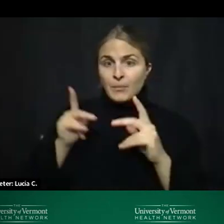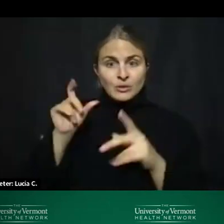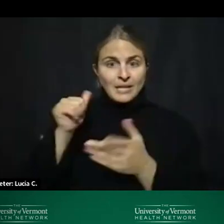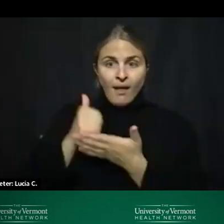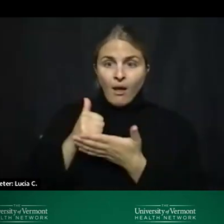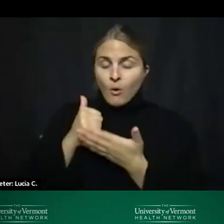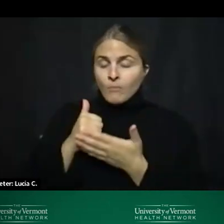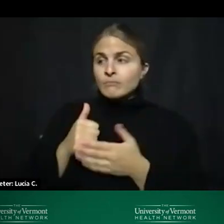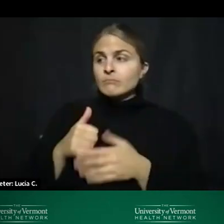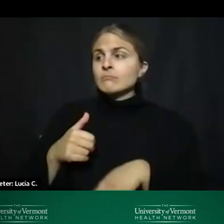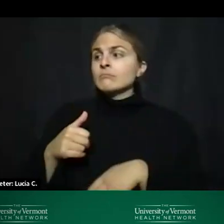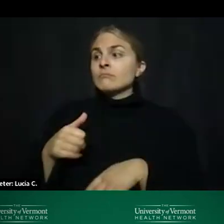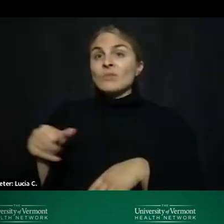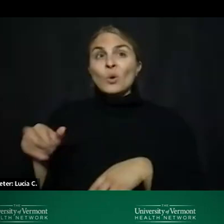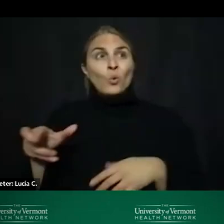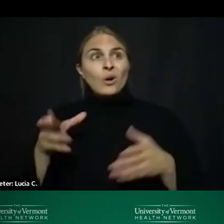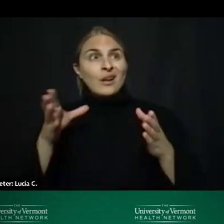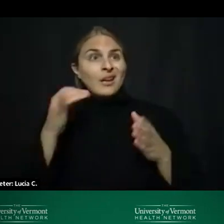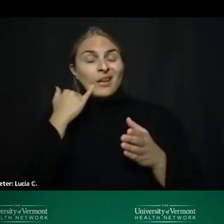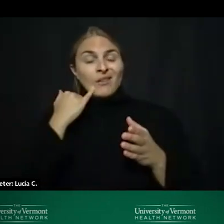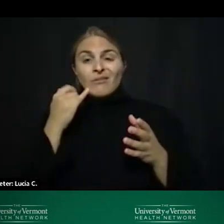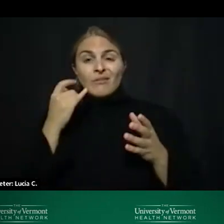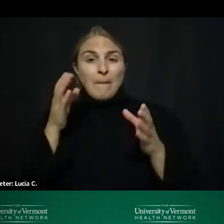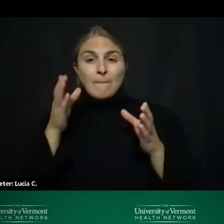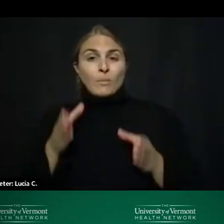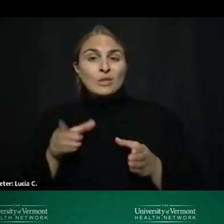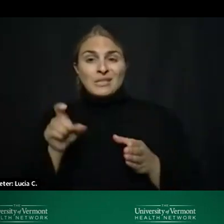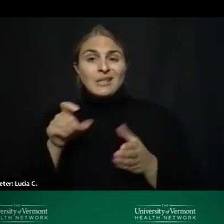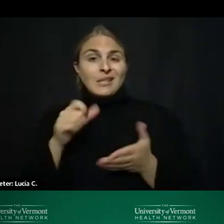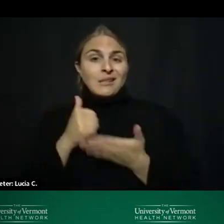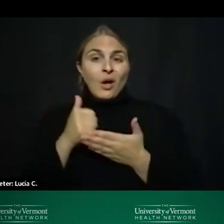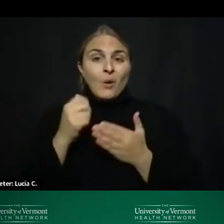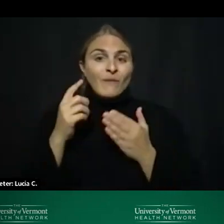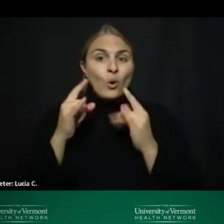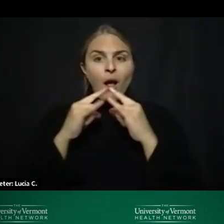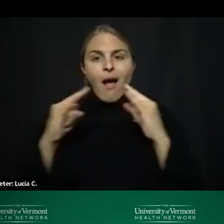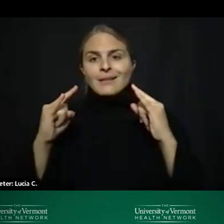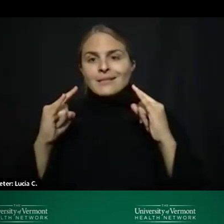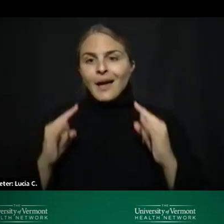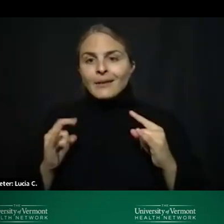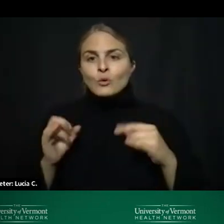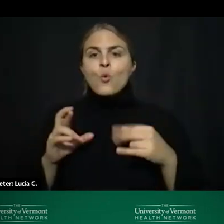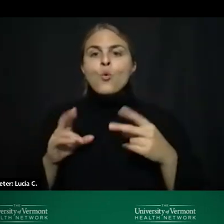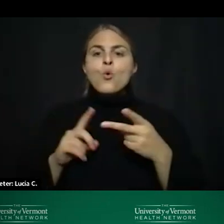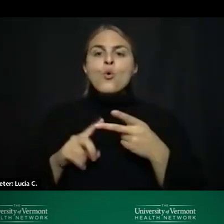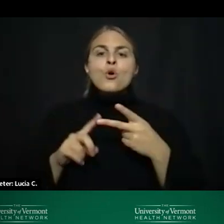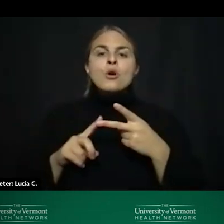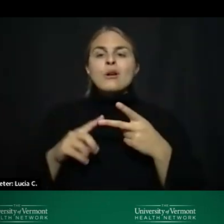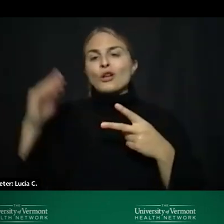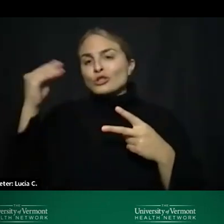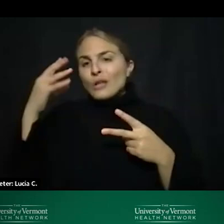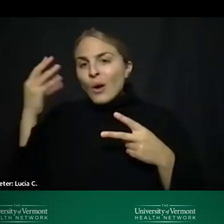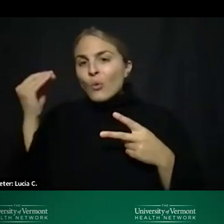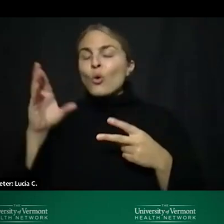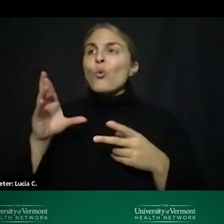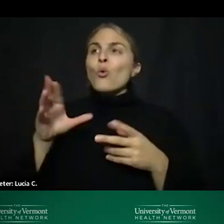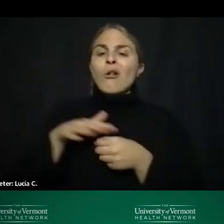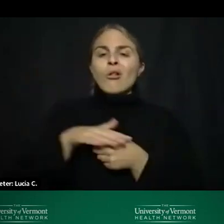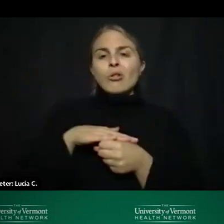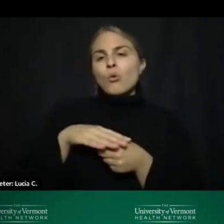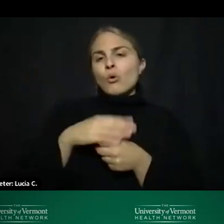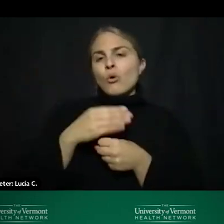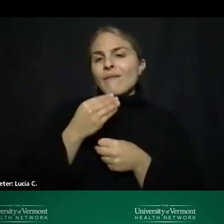be identifying resources for a tent or a shower or the local food shelves in the community where they're